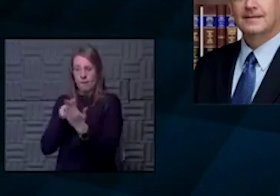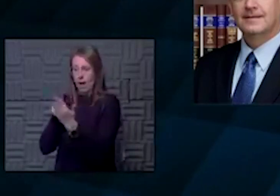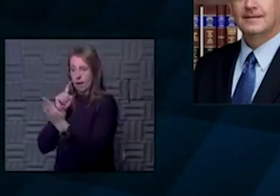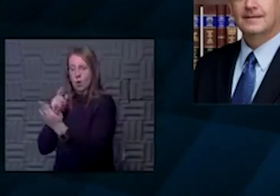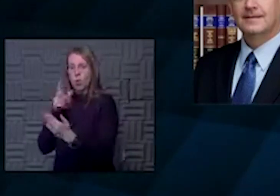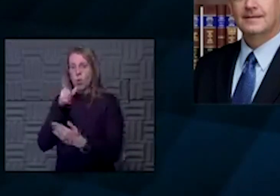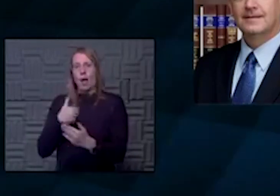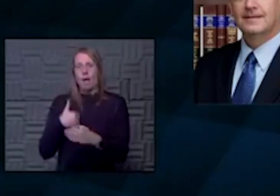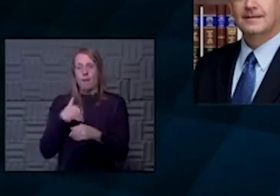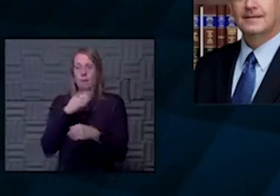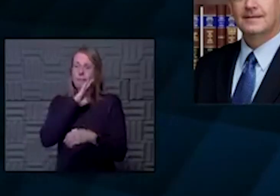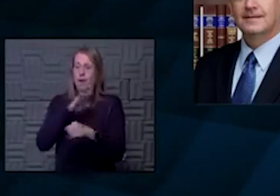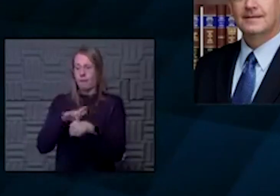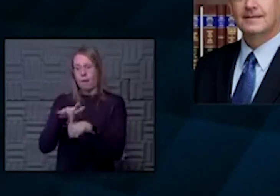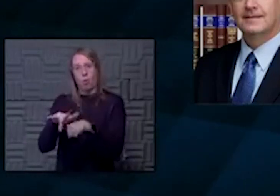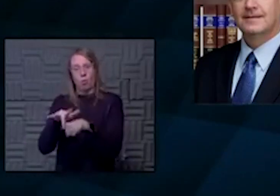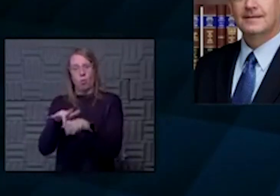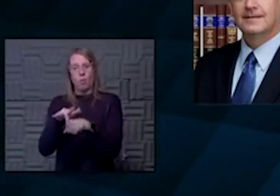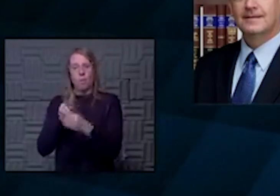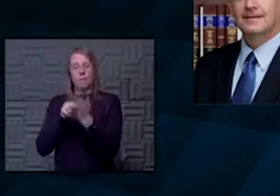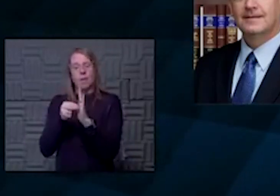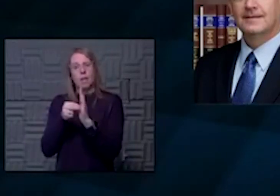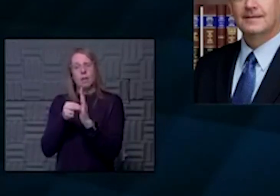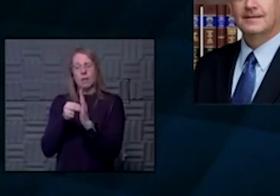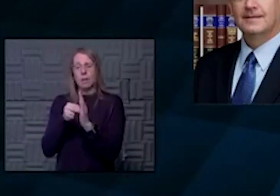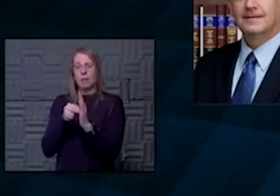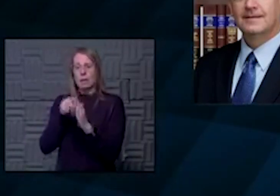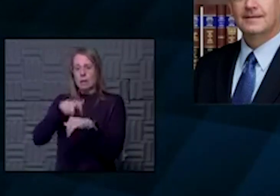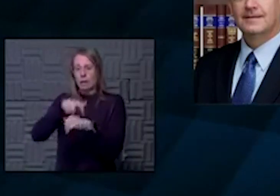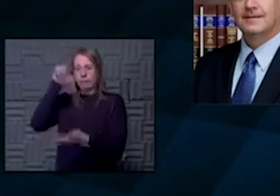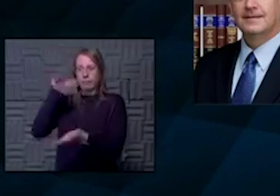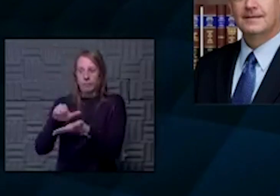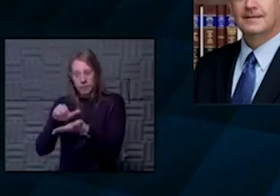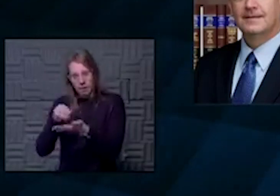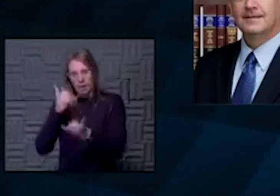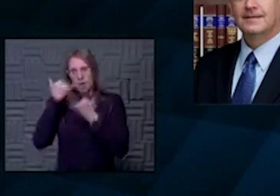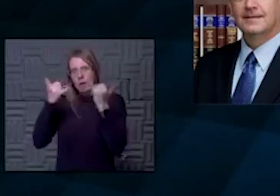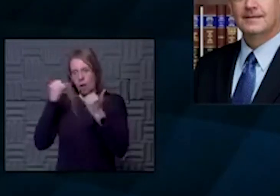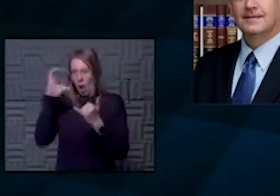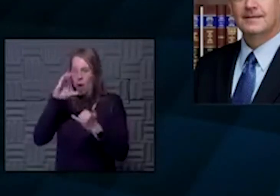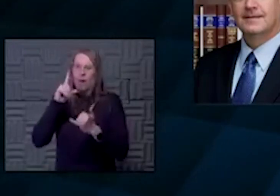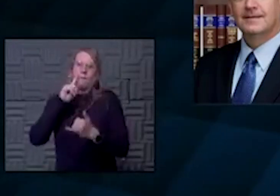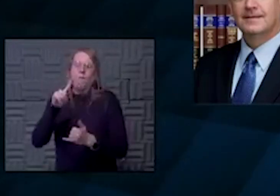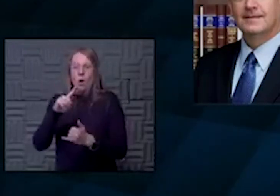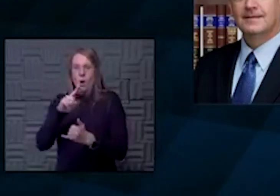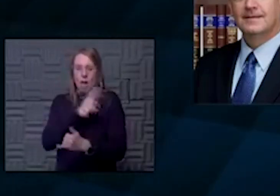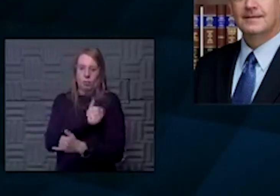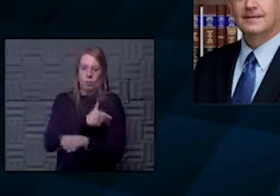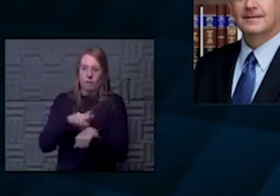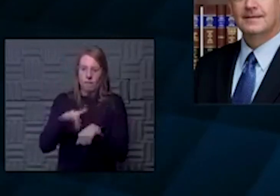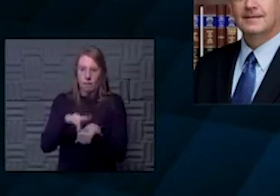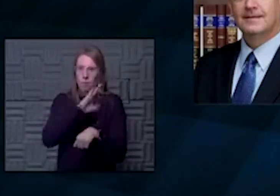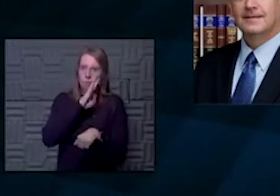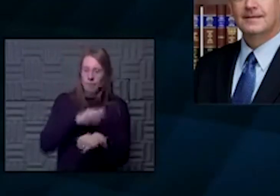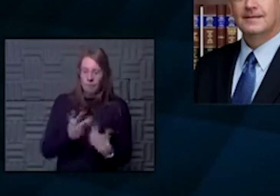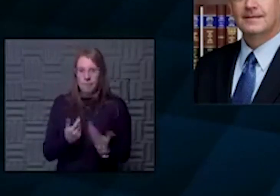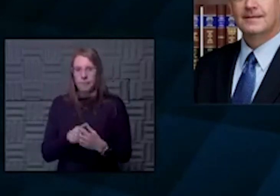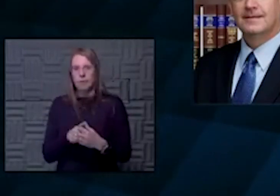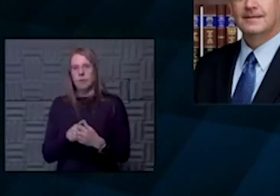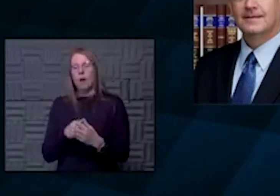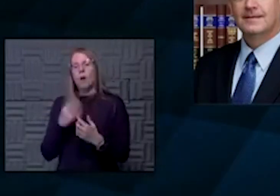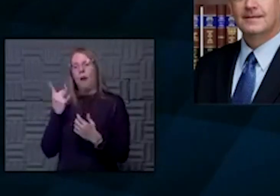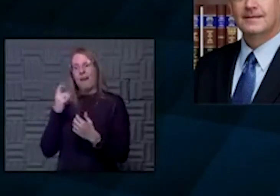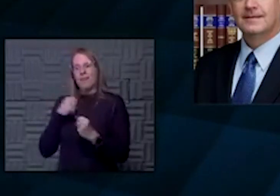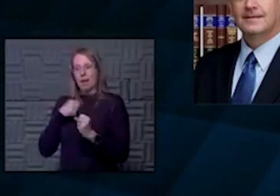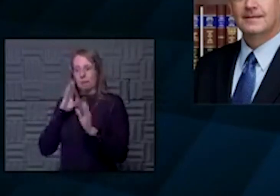would shorten this need for the smaller hospitals to spend so much time on the phone when they could be devoting that to patient care.